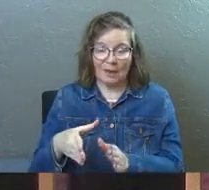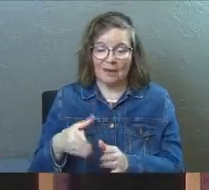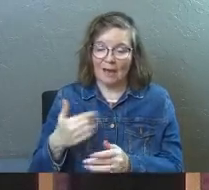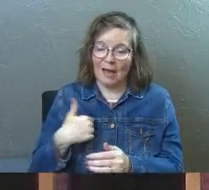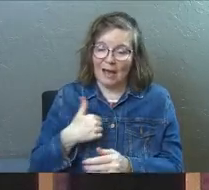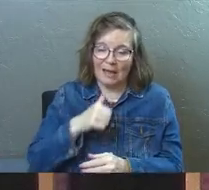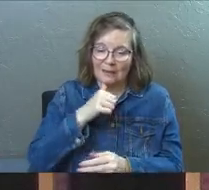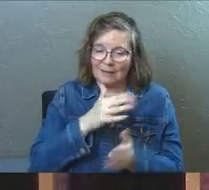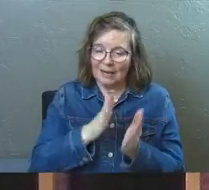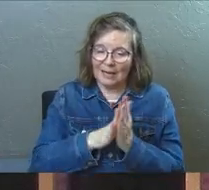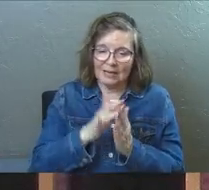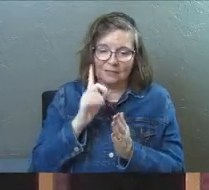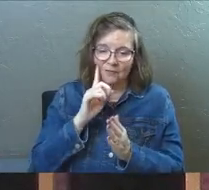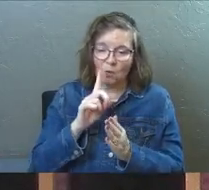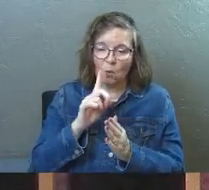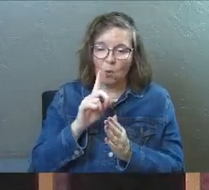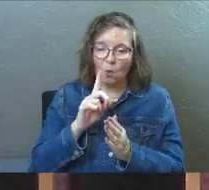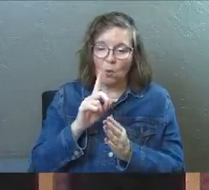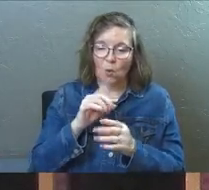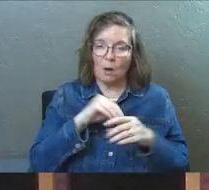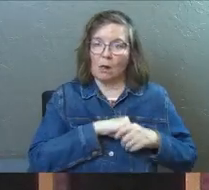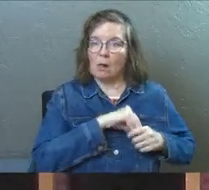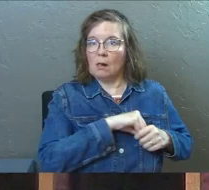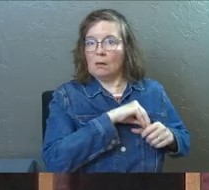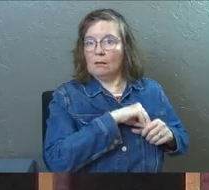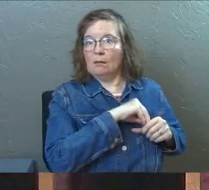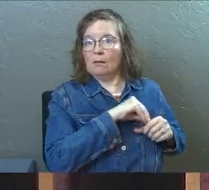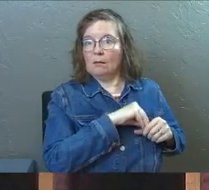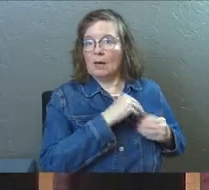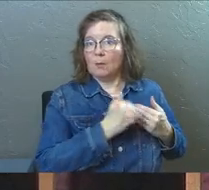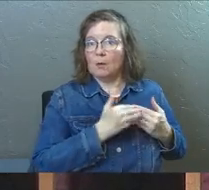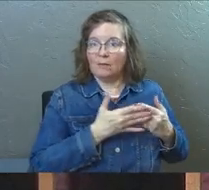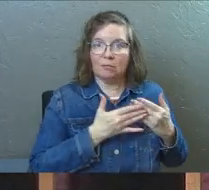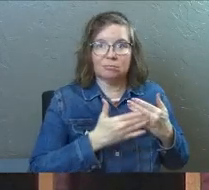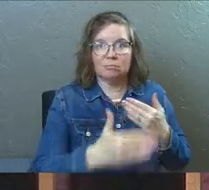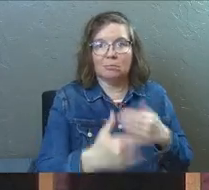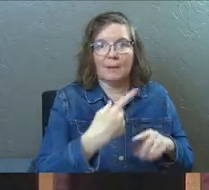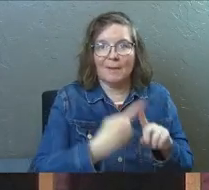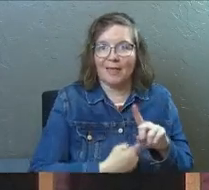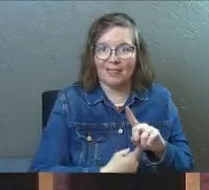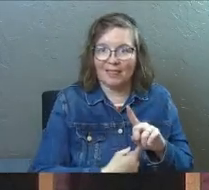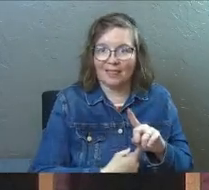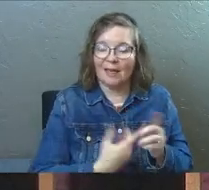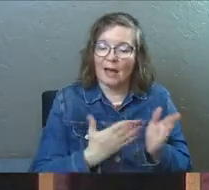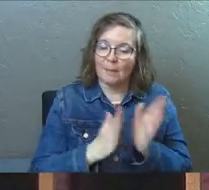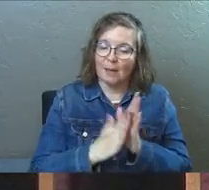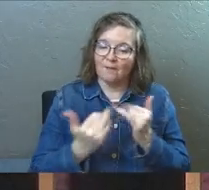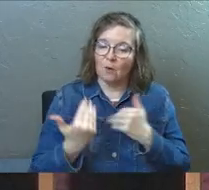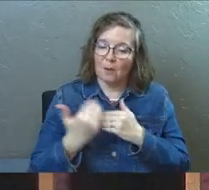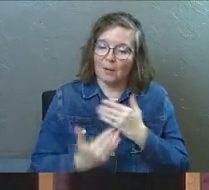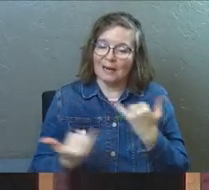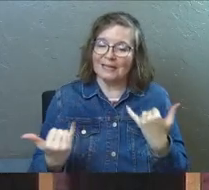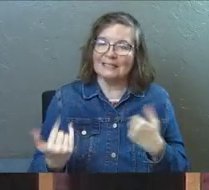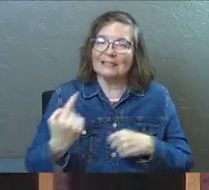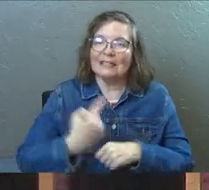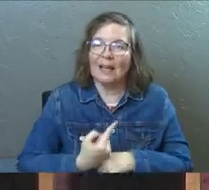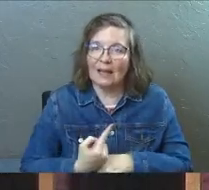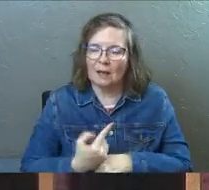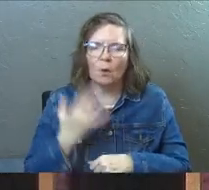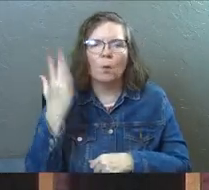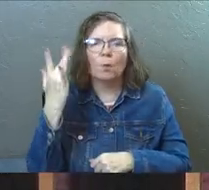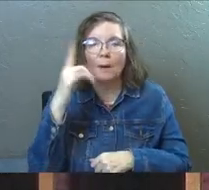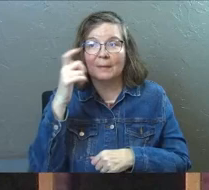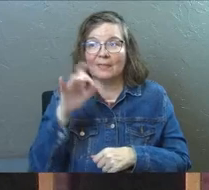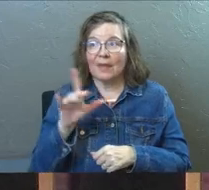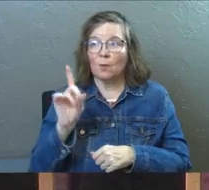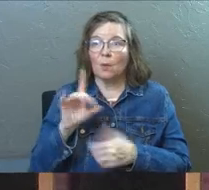God, I'm not asking for storage of bread for the whole next month. I'm asking for my bread today. Why?